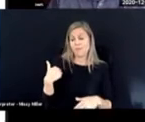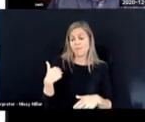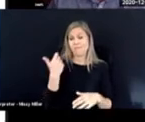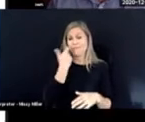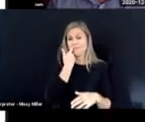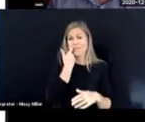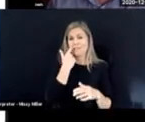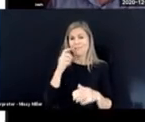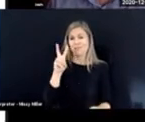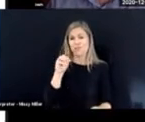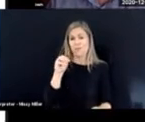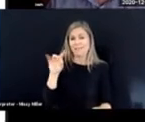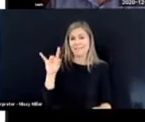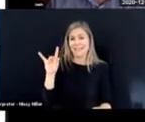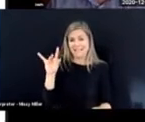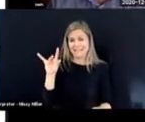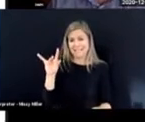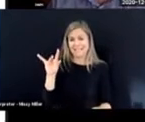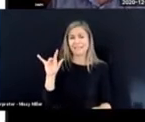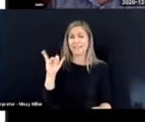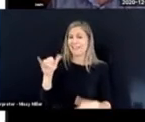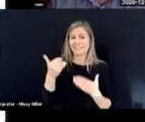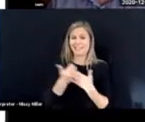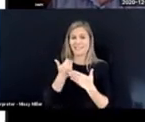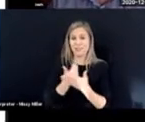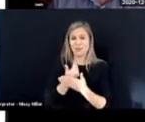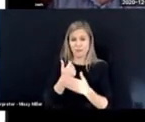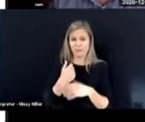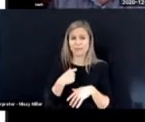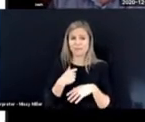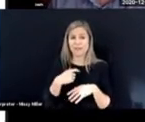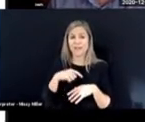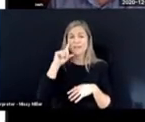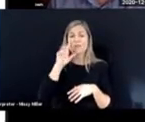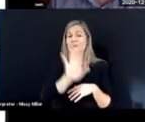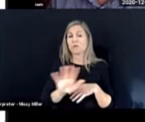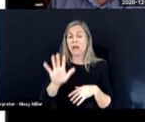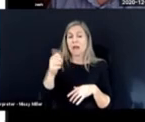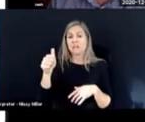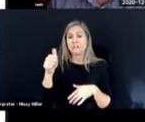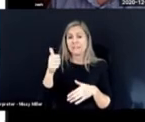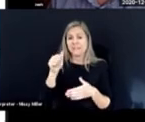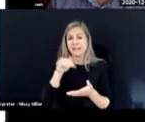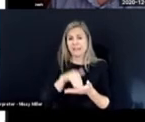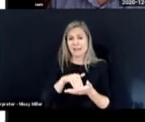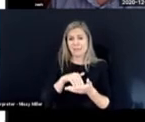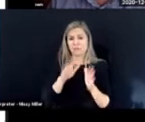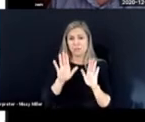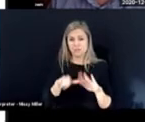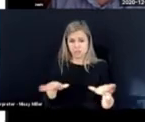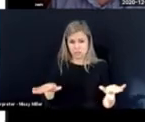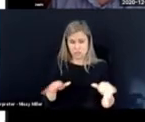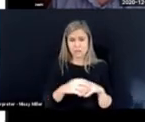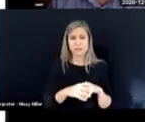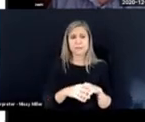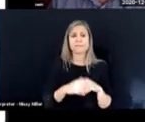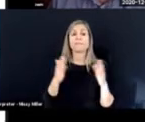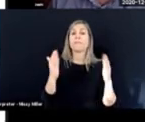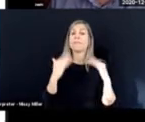And the most up-to-date one is 2018. There were almost 10,000 children.